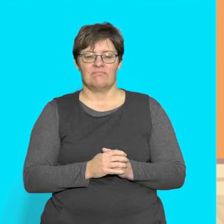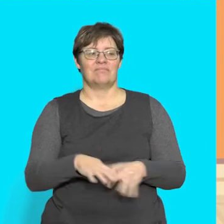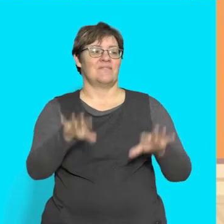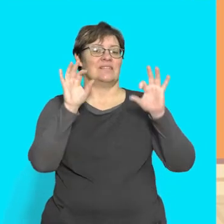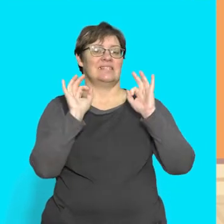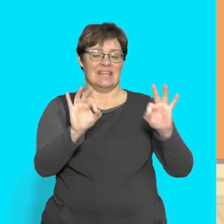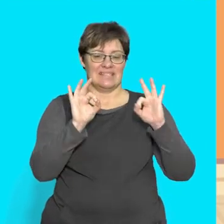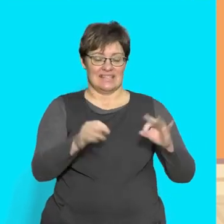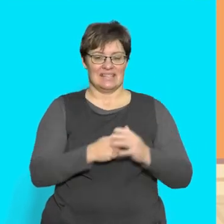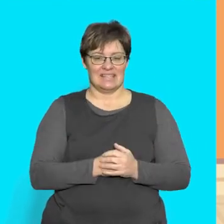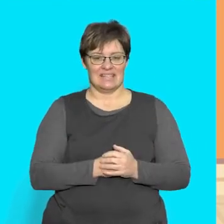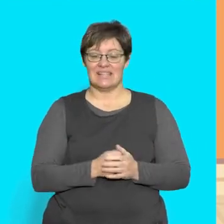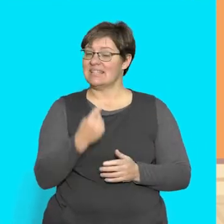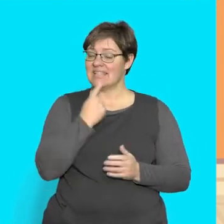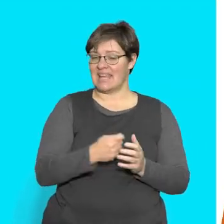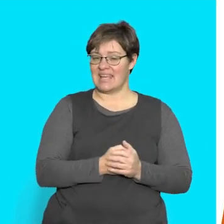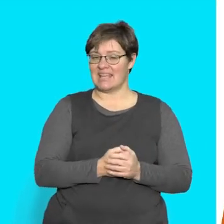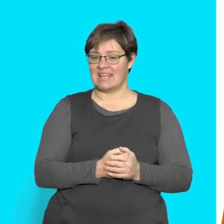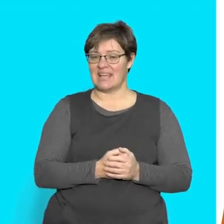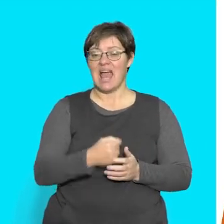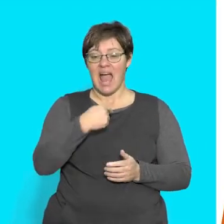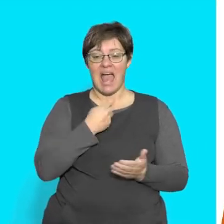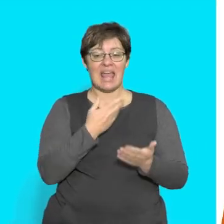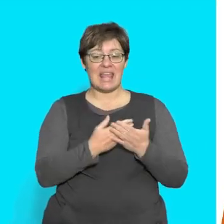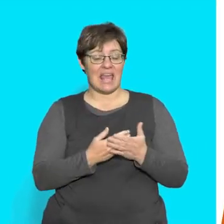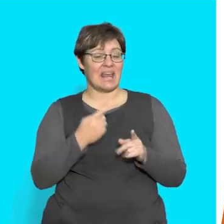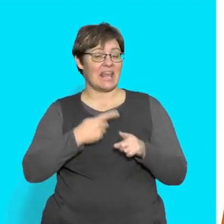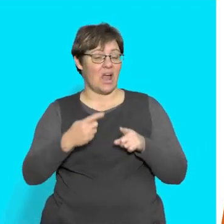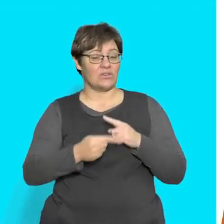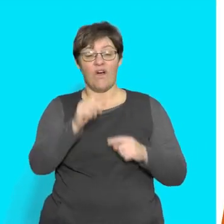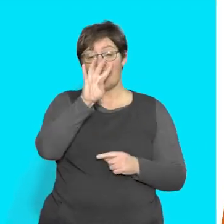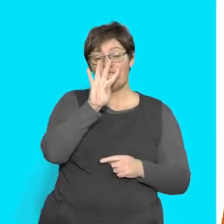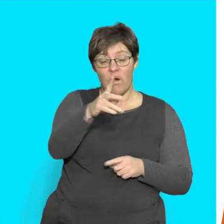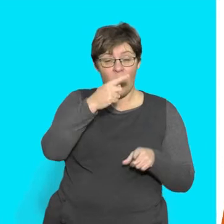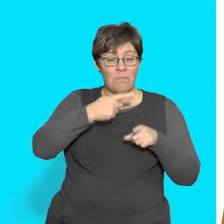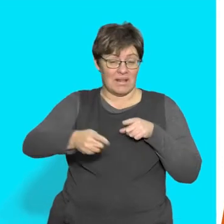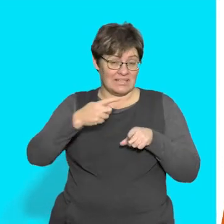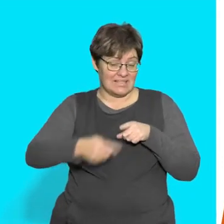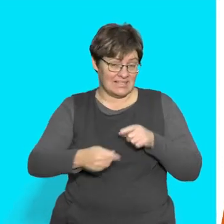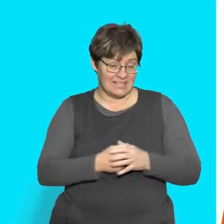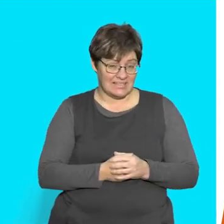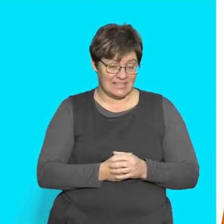Fantastic! Say I can count four pencils